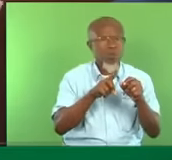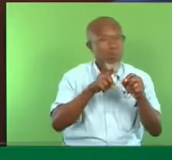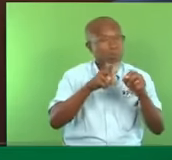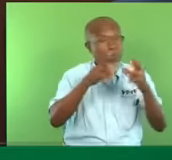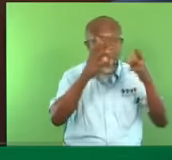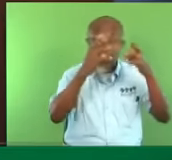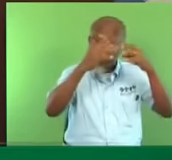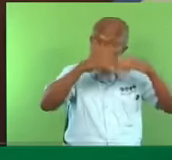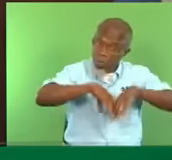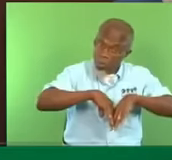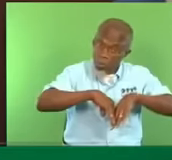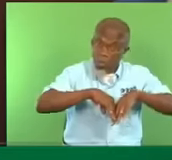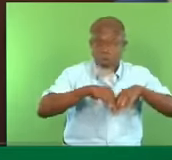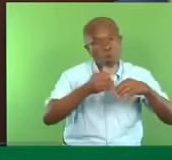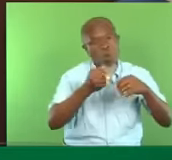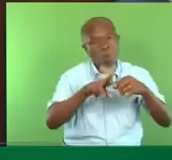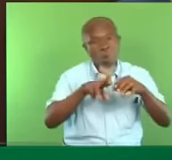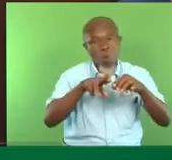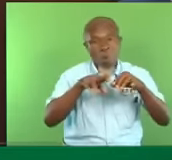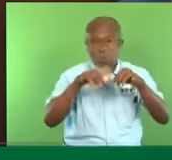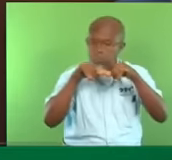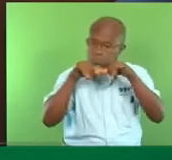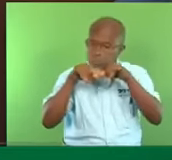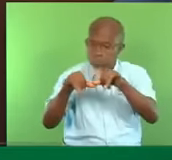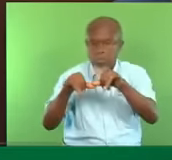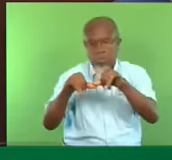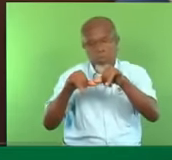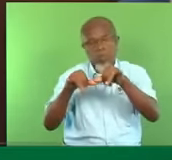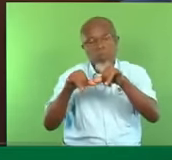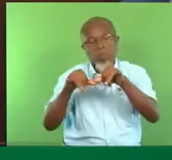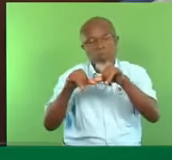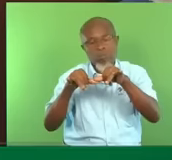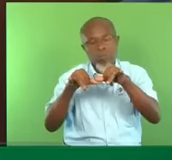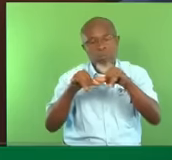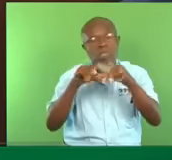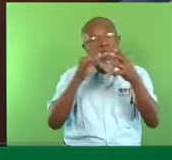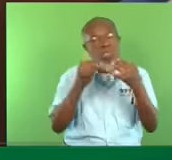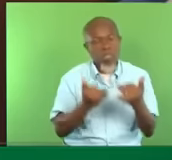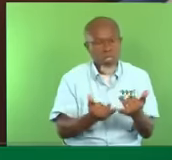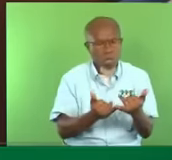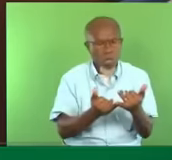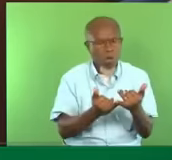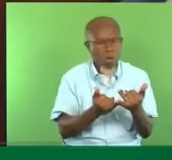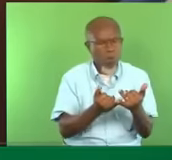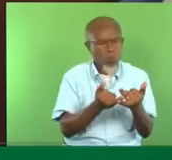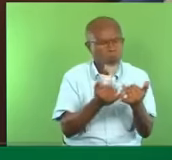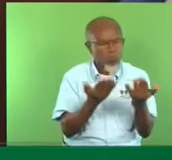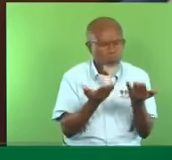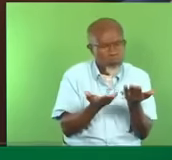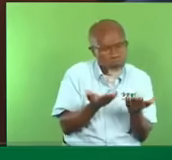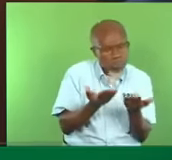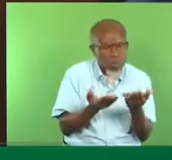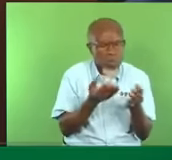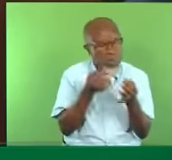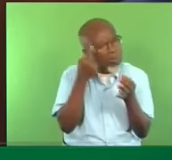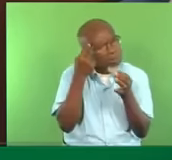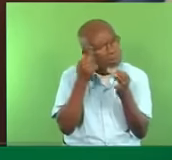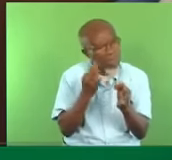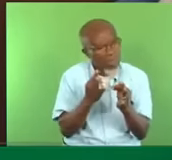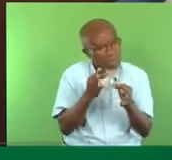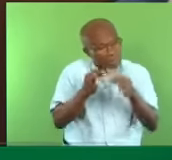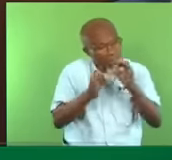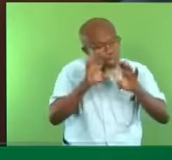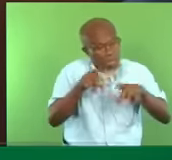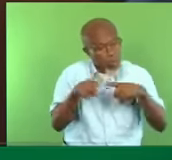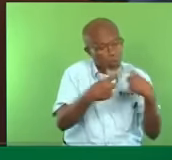question. That is where they are. They are now making proposals as to whether they should go to those units